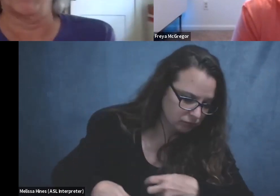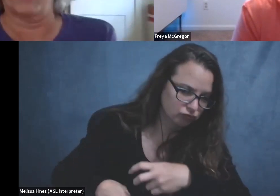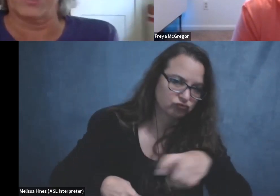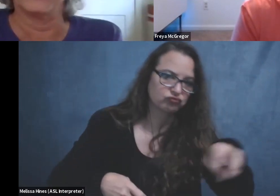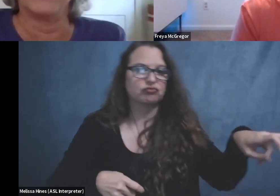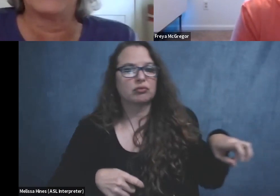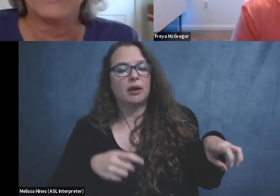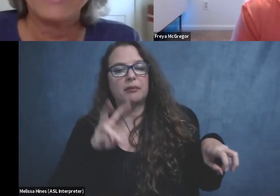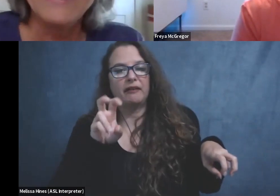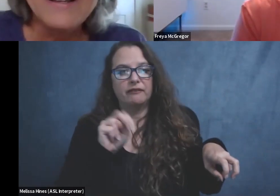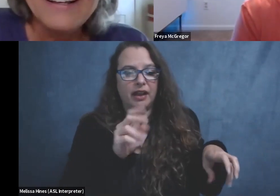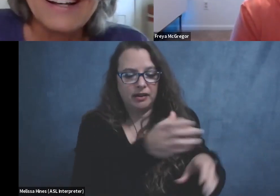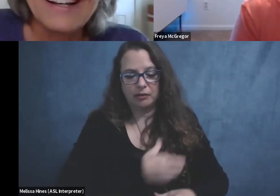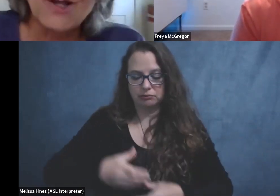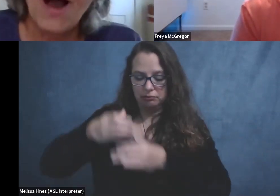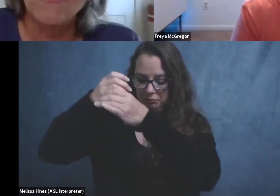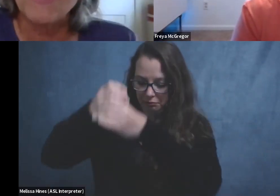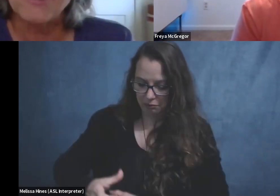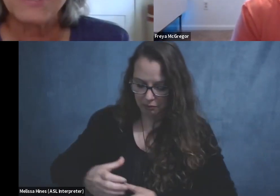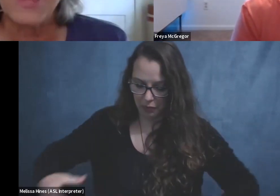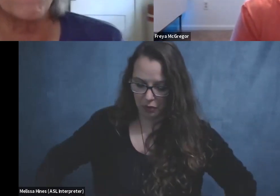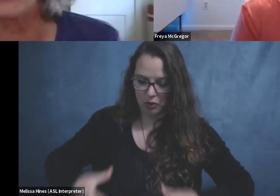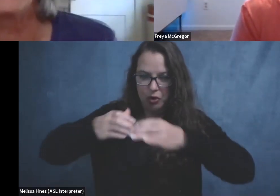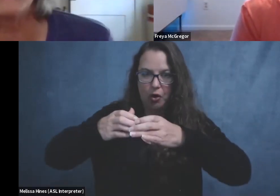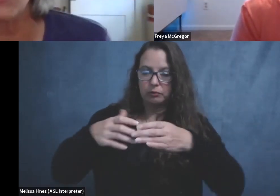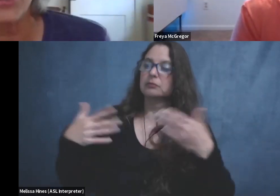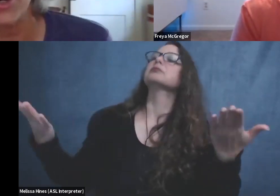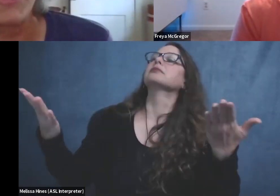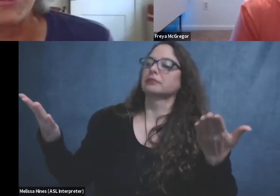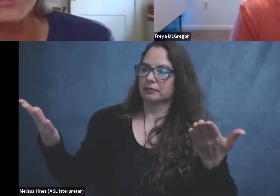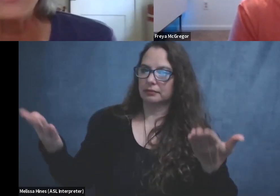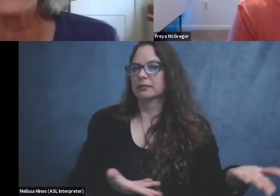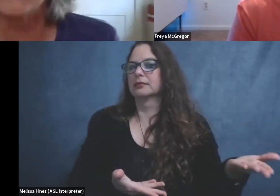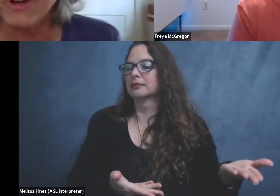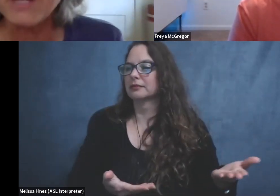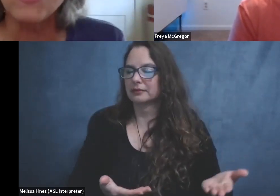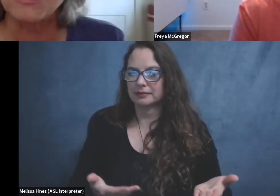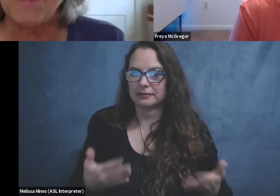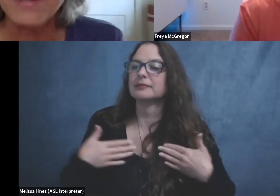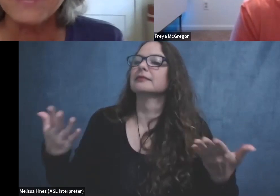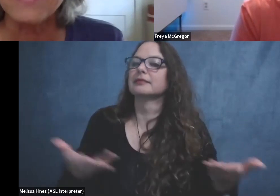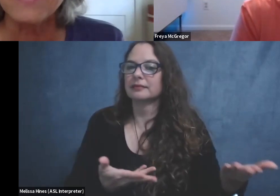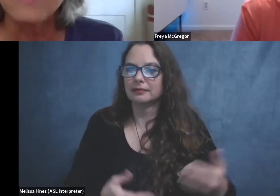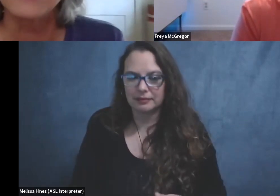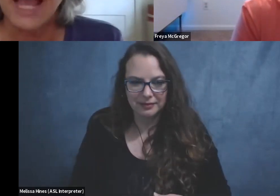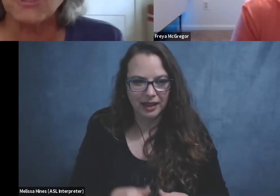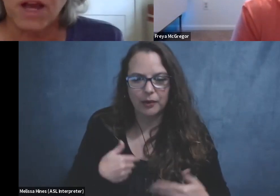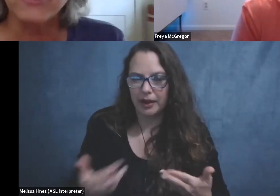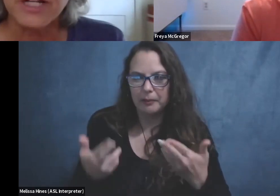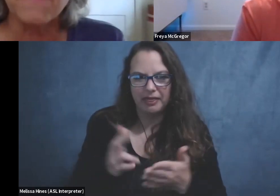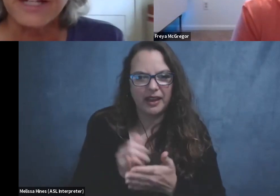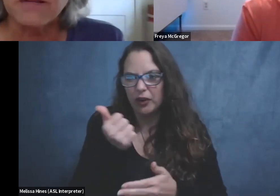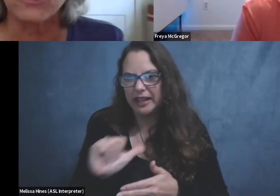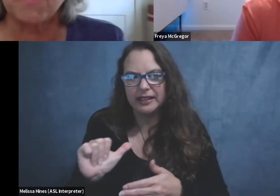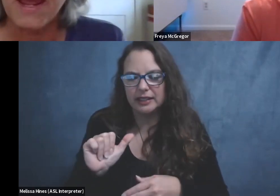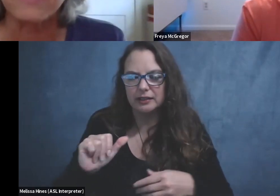like bring it. And so I would recommend that for any wheelchair users. If you need more space, take it